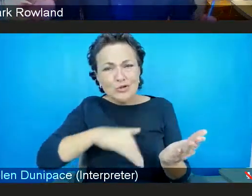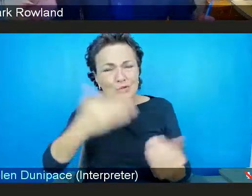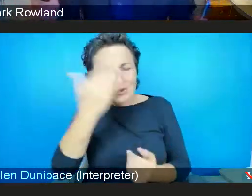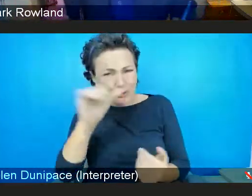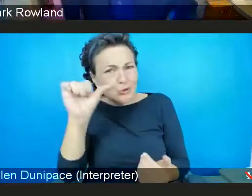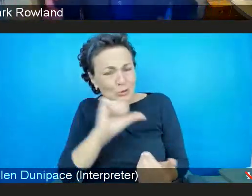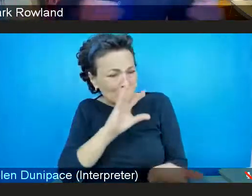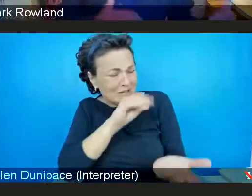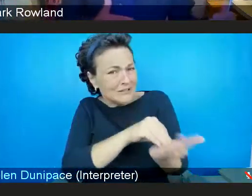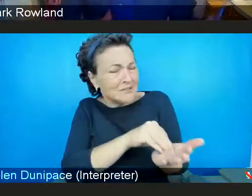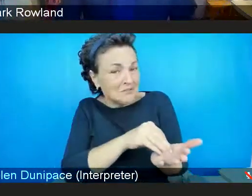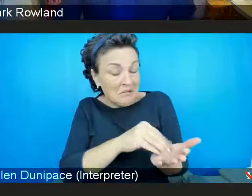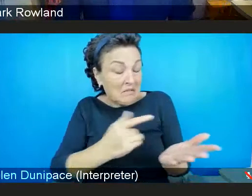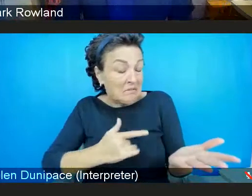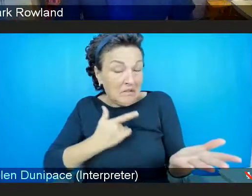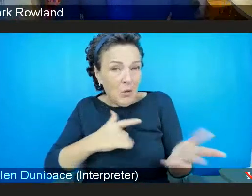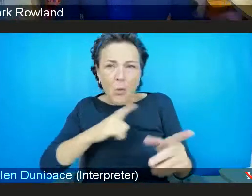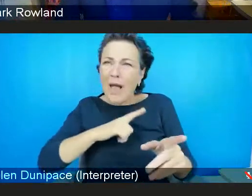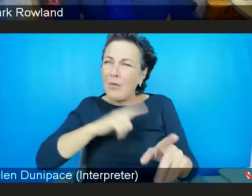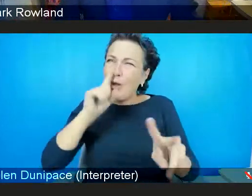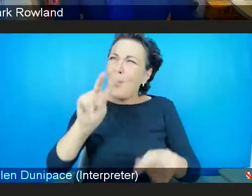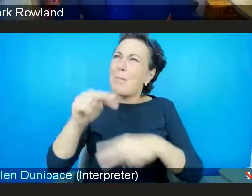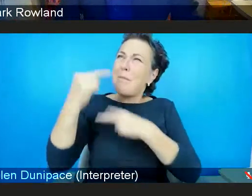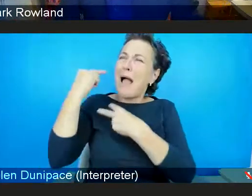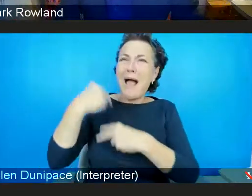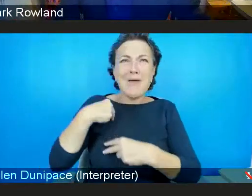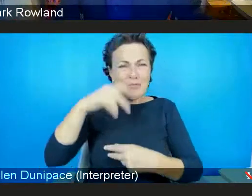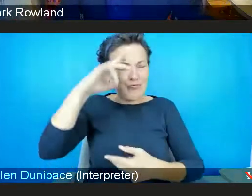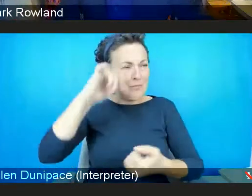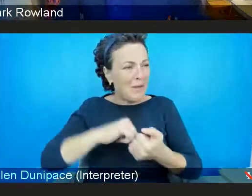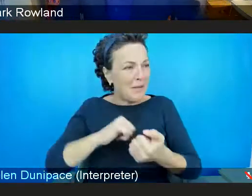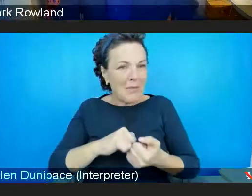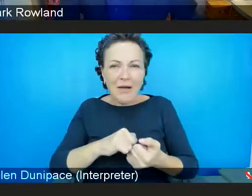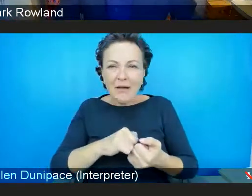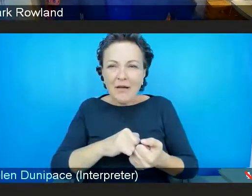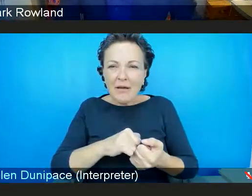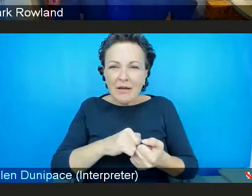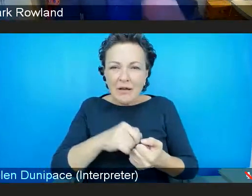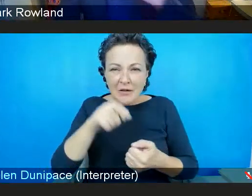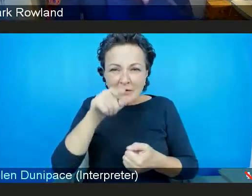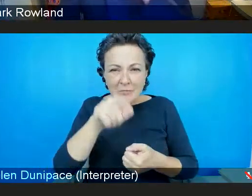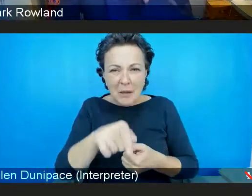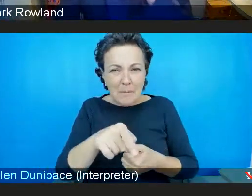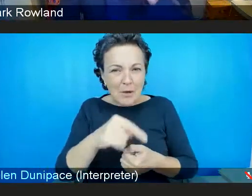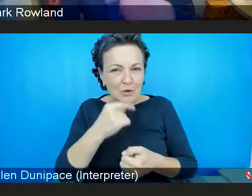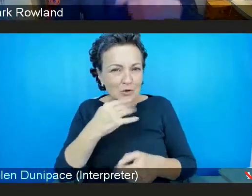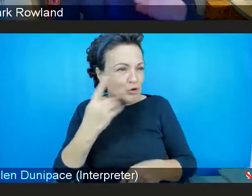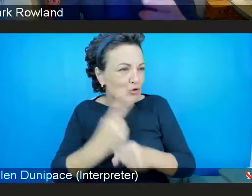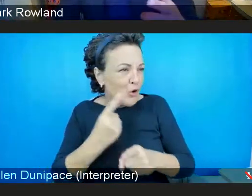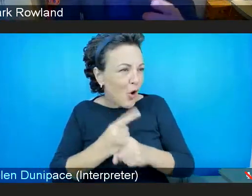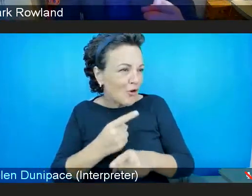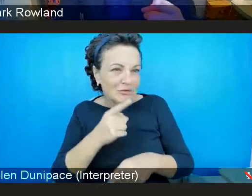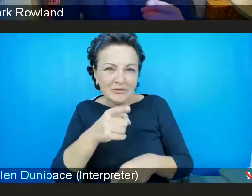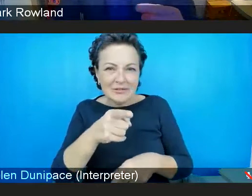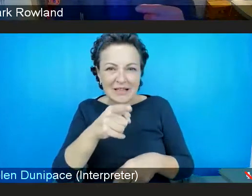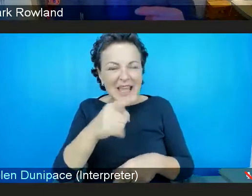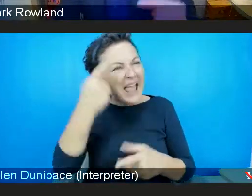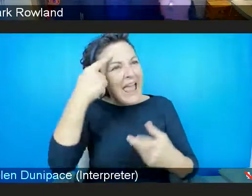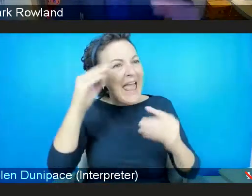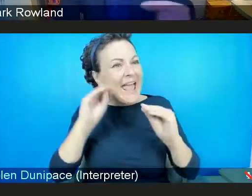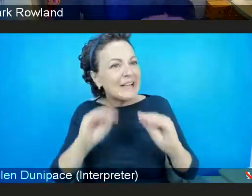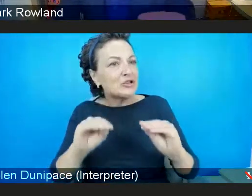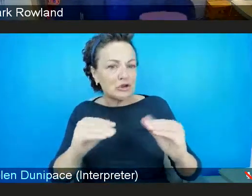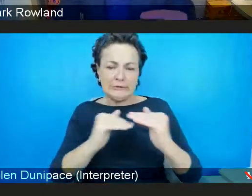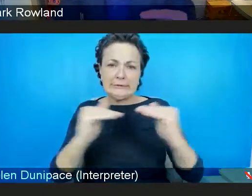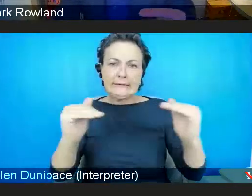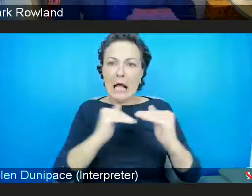is, we will look back and go, do you remember when we used to have kids in education? We used to think that educational standards